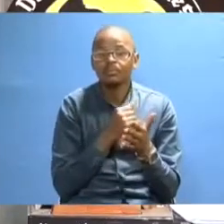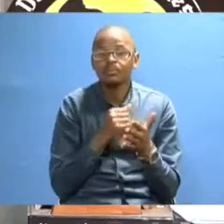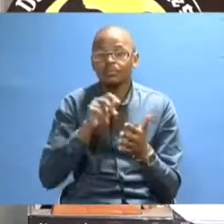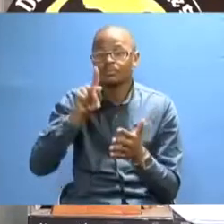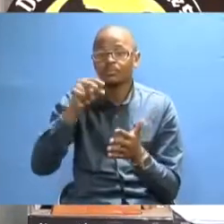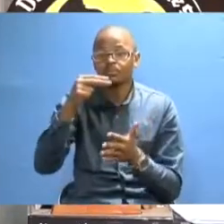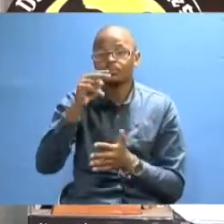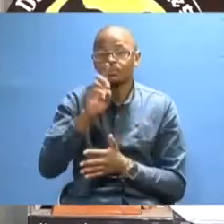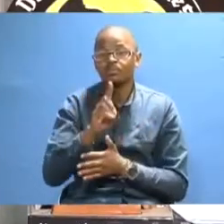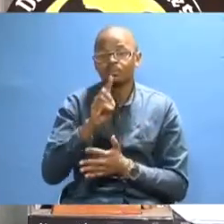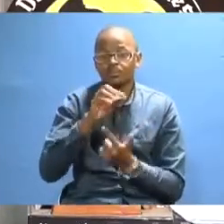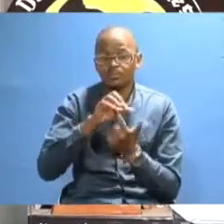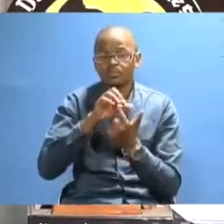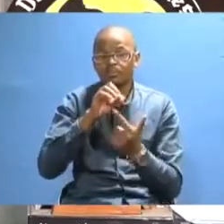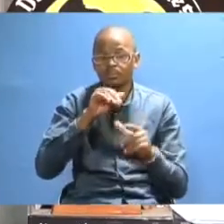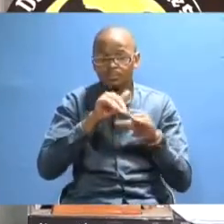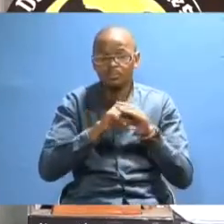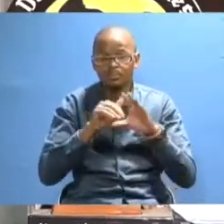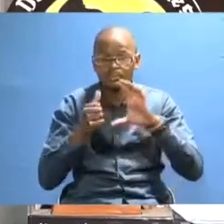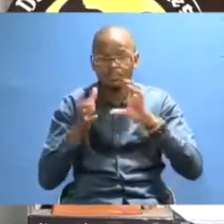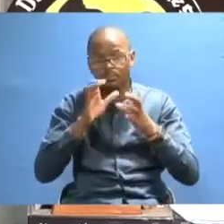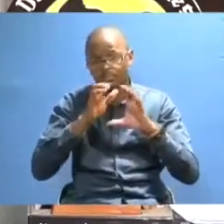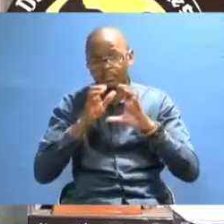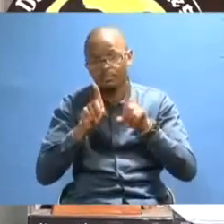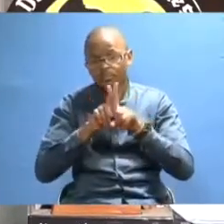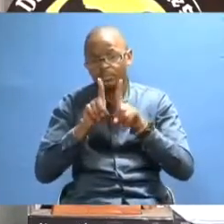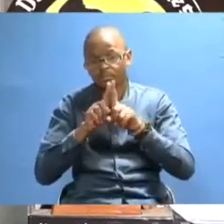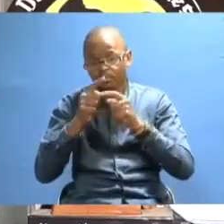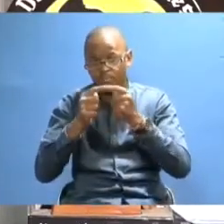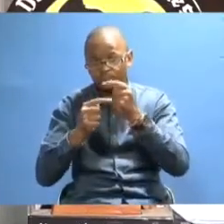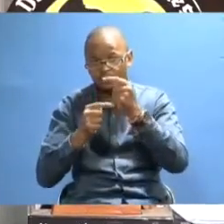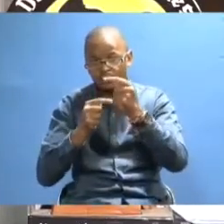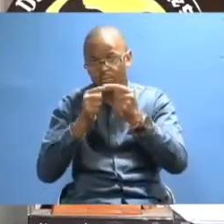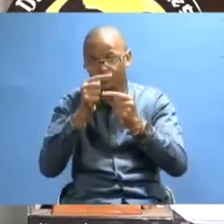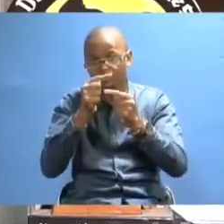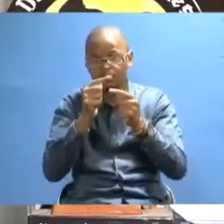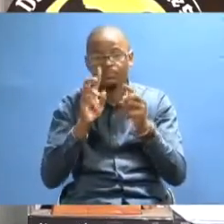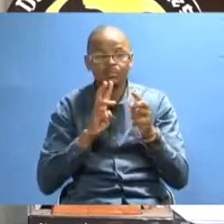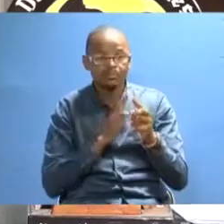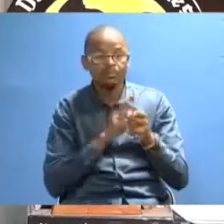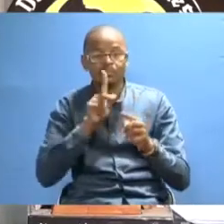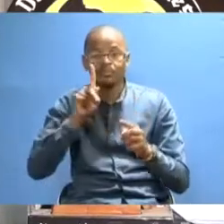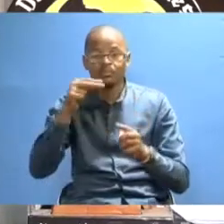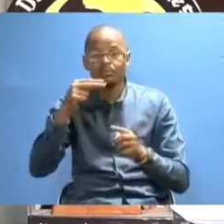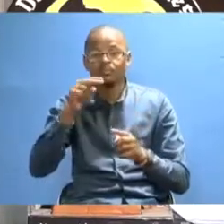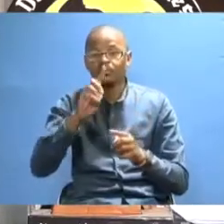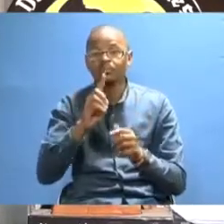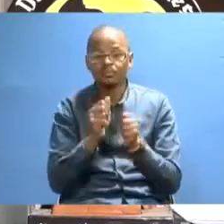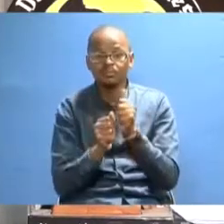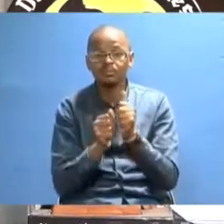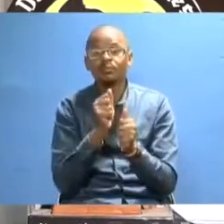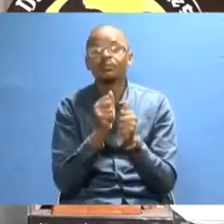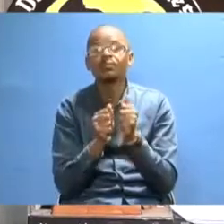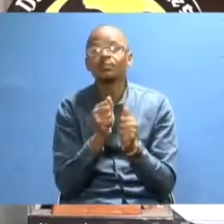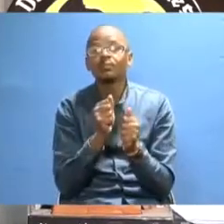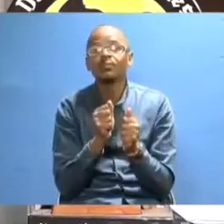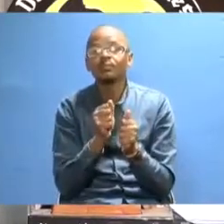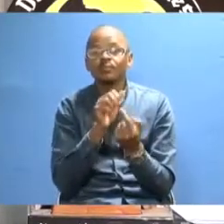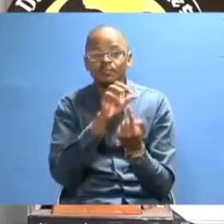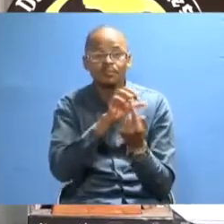We have got a PhD that specializes in Climate Change and Sustainability. We have got a PhD which